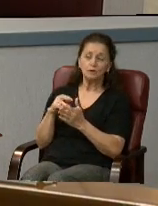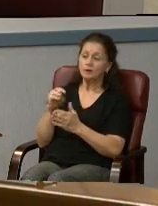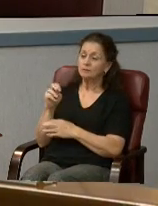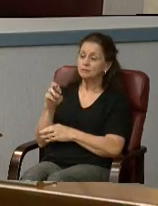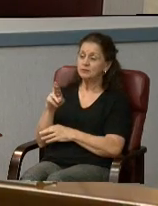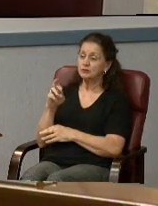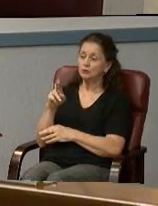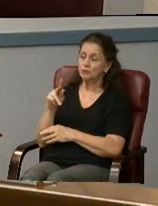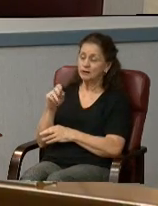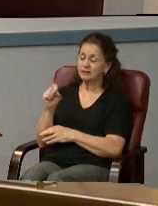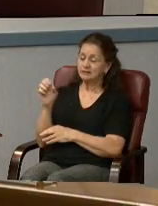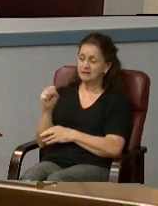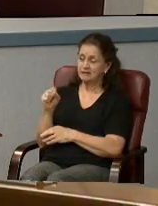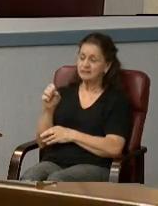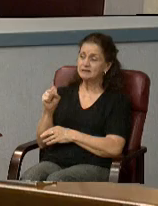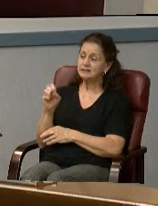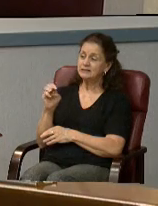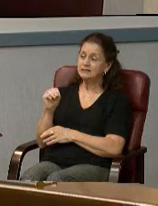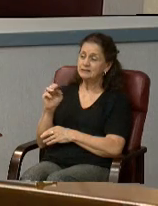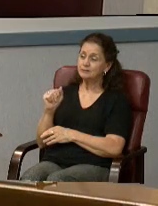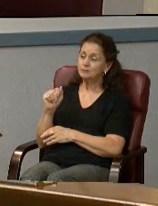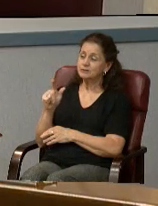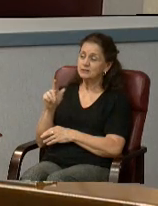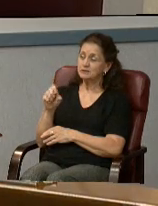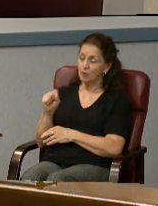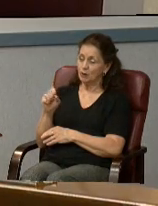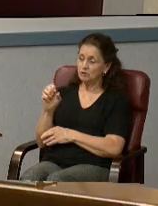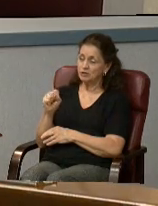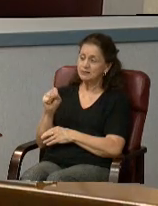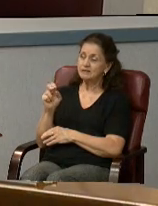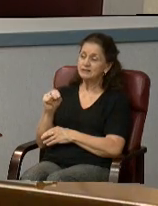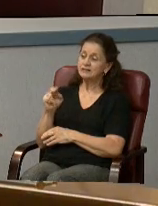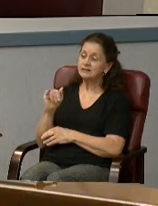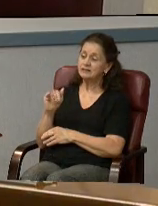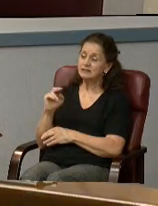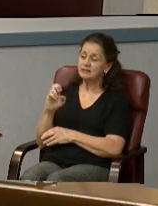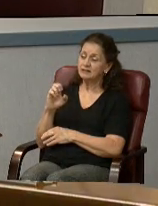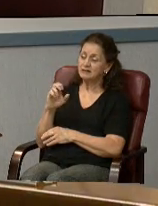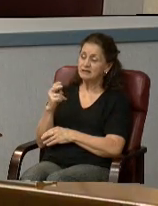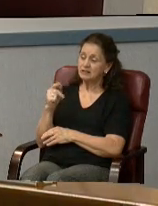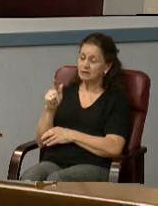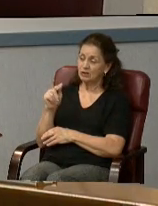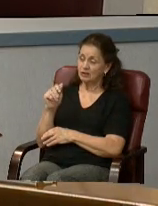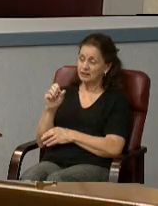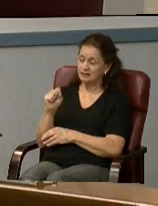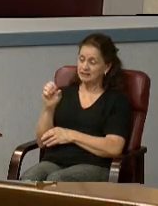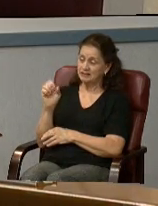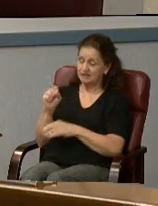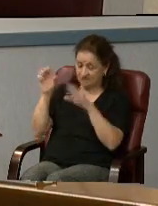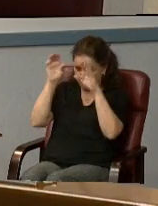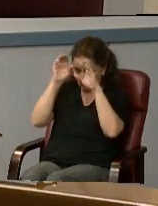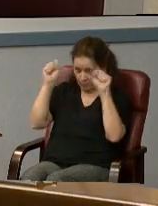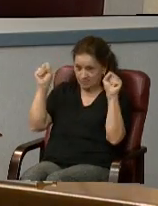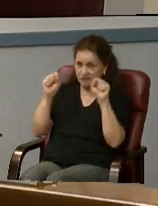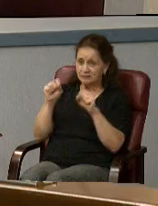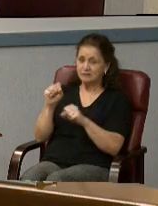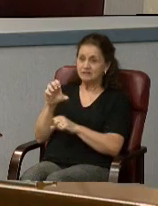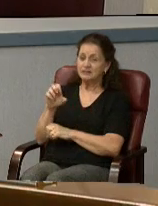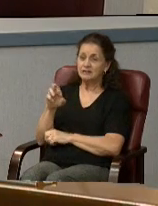Mr. Ricks. Aye. Mr. Smalls. I vote yes. Ms. Nicholas. Yes. President Carrari. Yes.